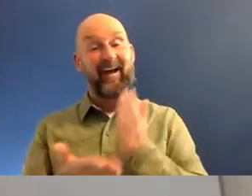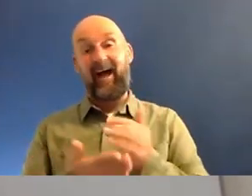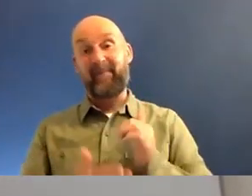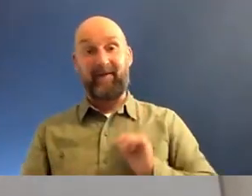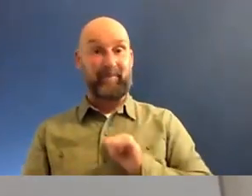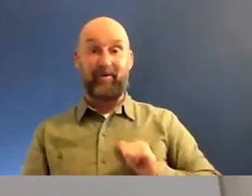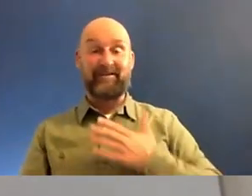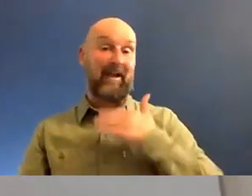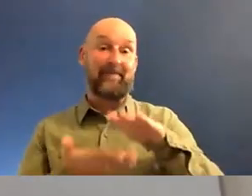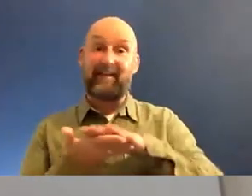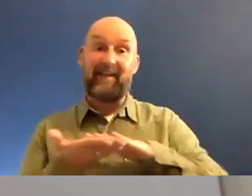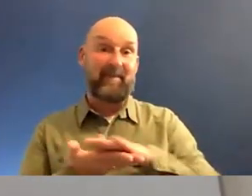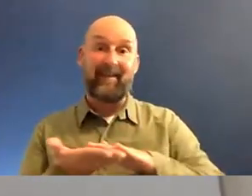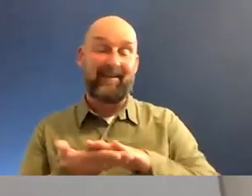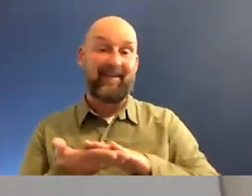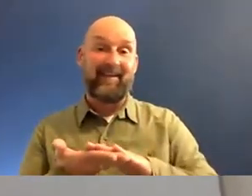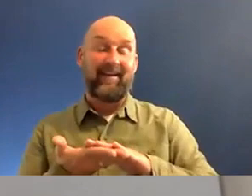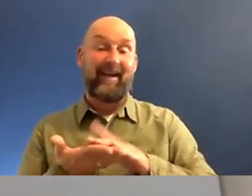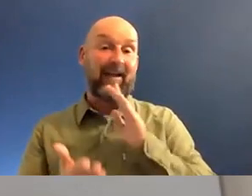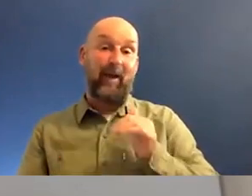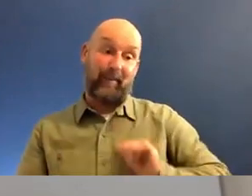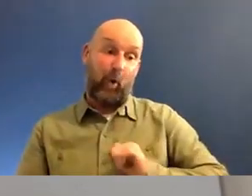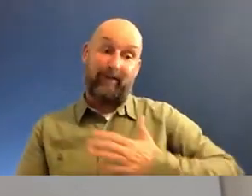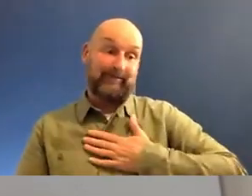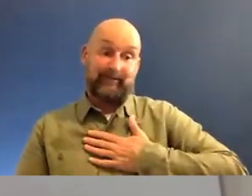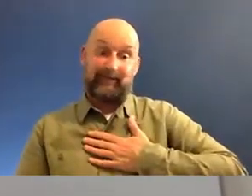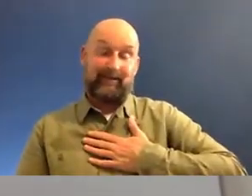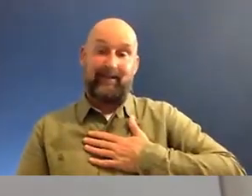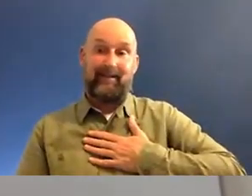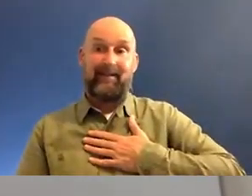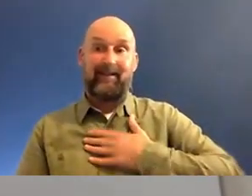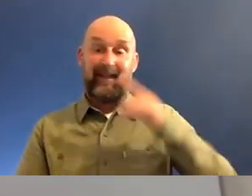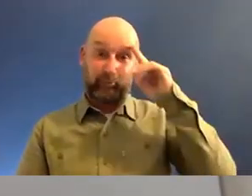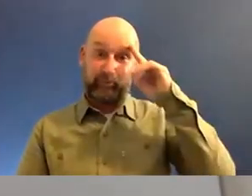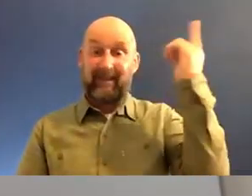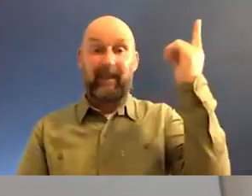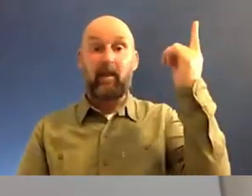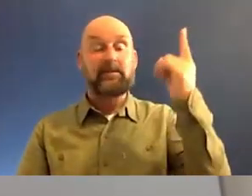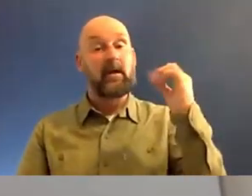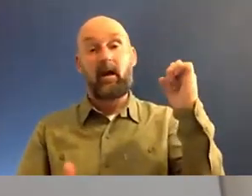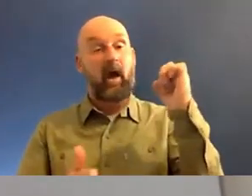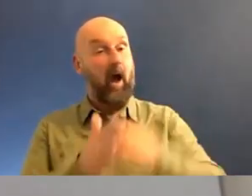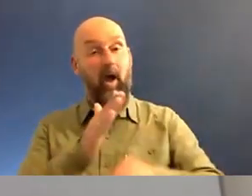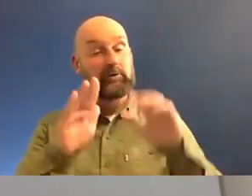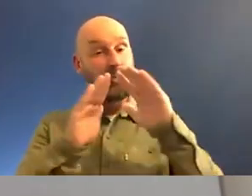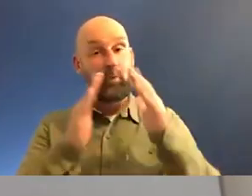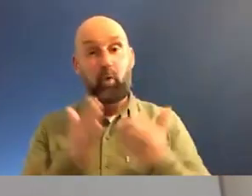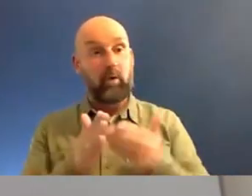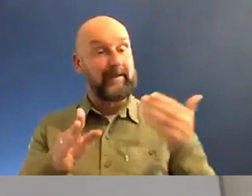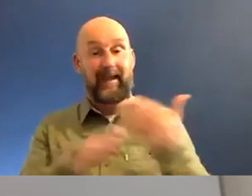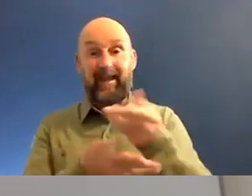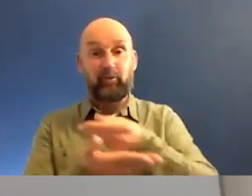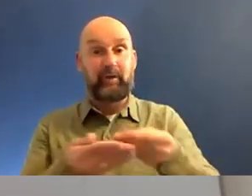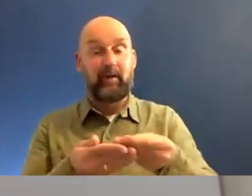You're going to have to forgive me. I only know that language, but it's, it's a ridiculously harsh industry that involves